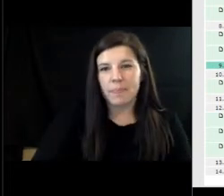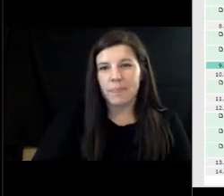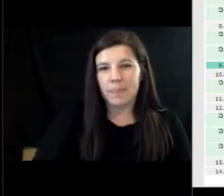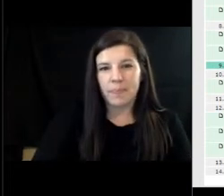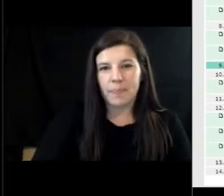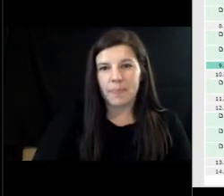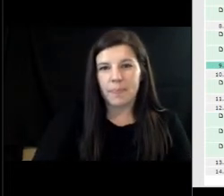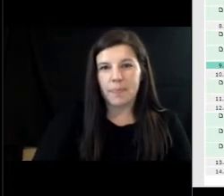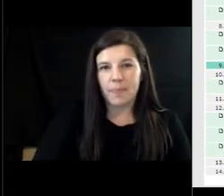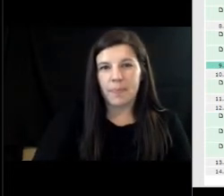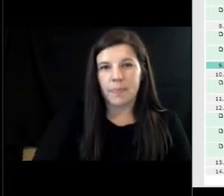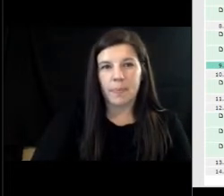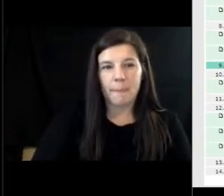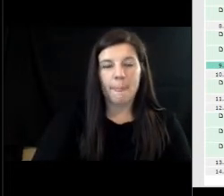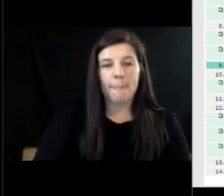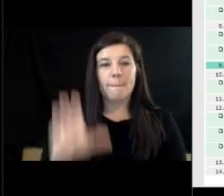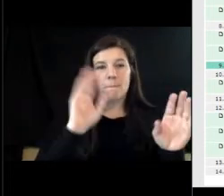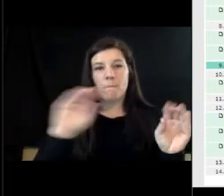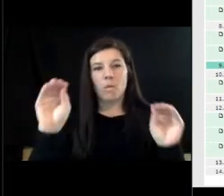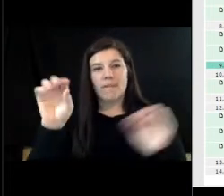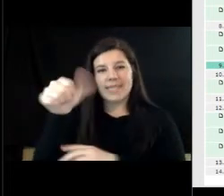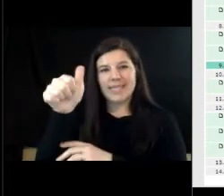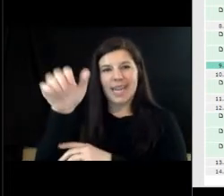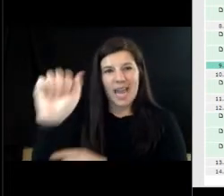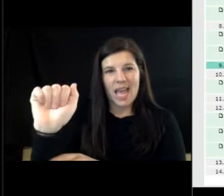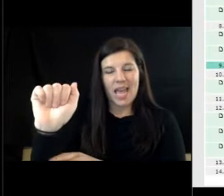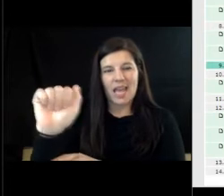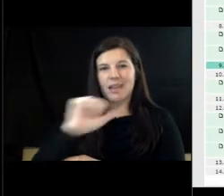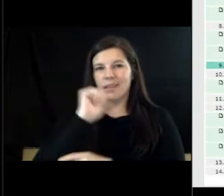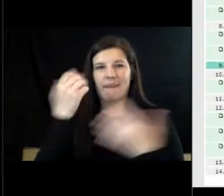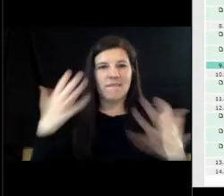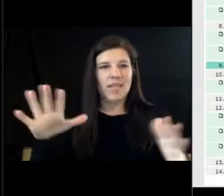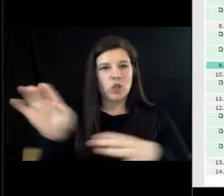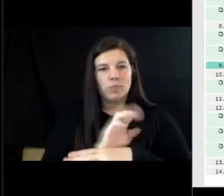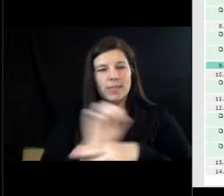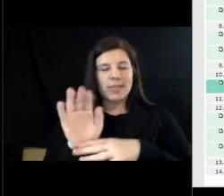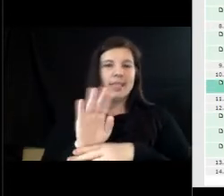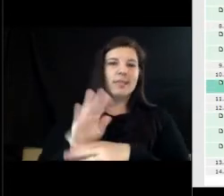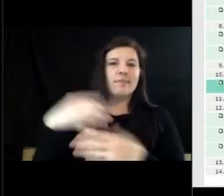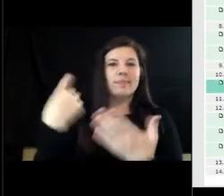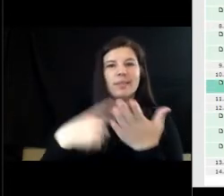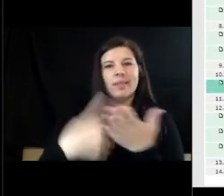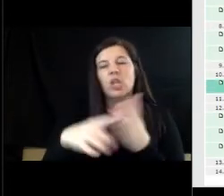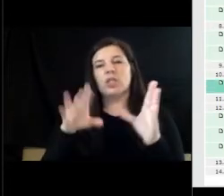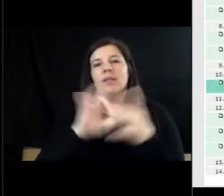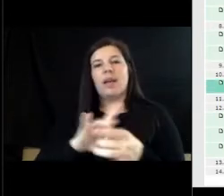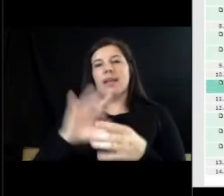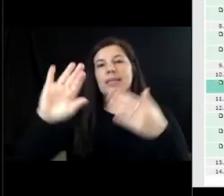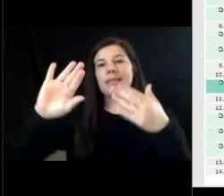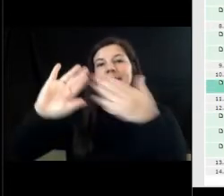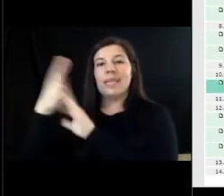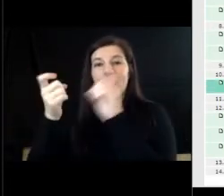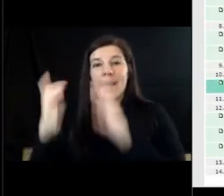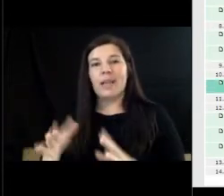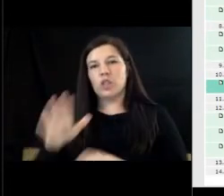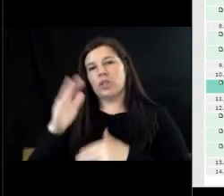moving on to unfinished business 10a continued discussion on city manager search process if our hr director